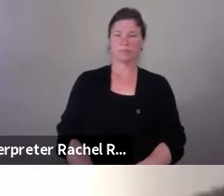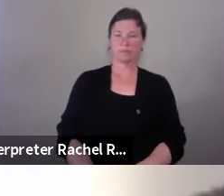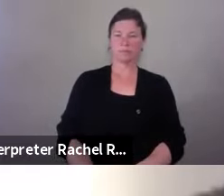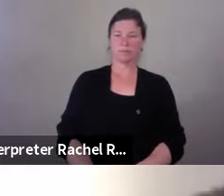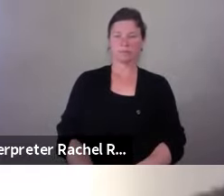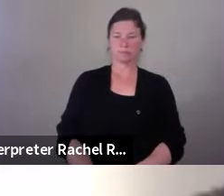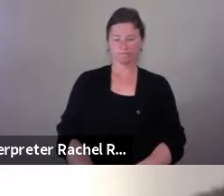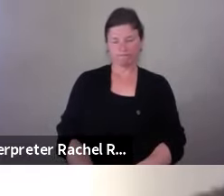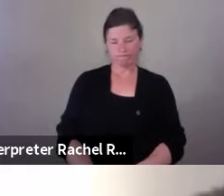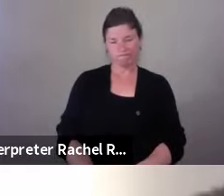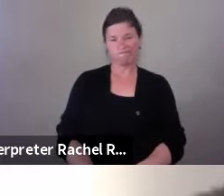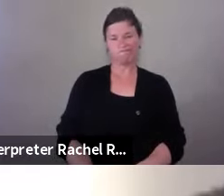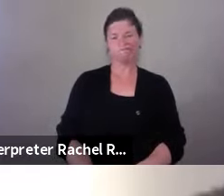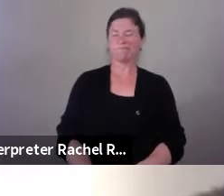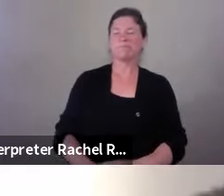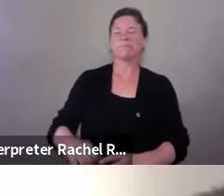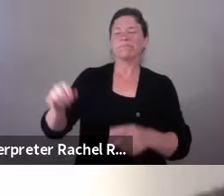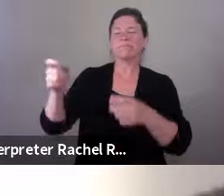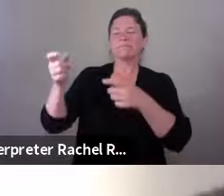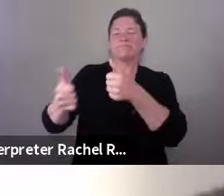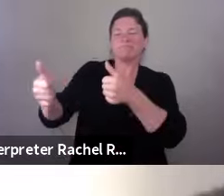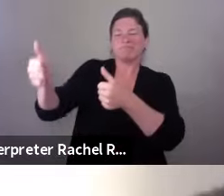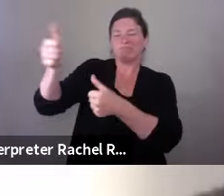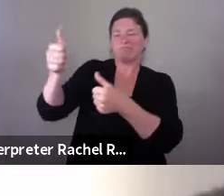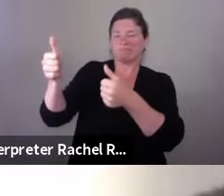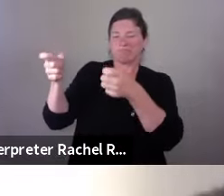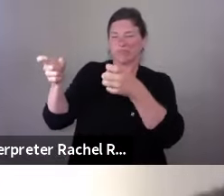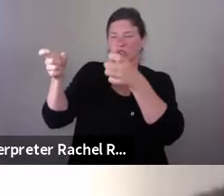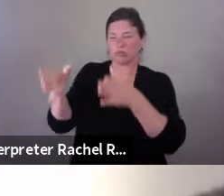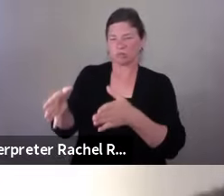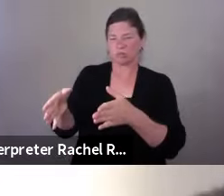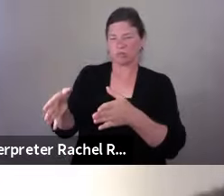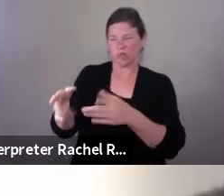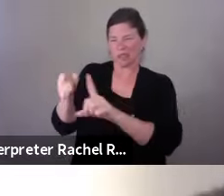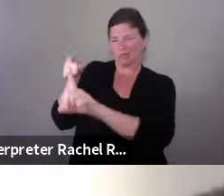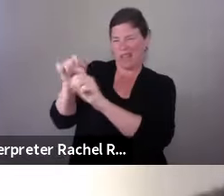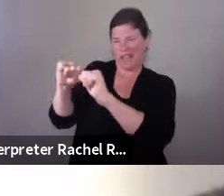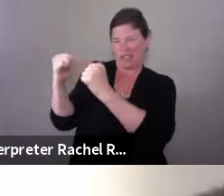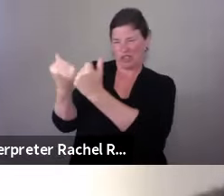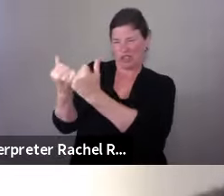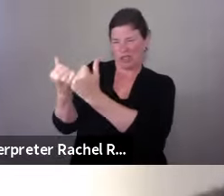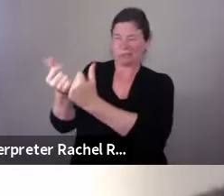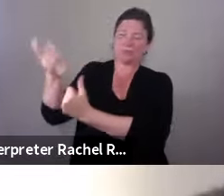A executive director of an agency that I was with several years ago,